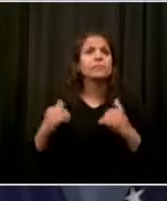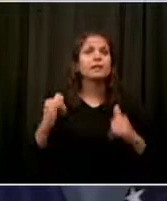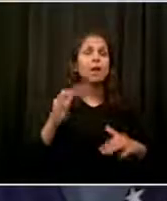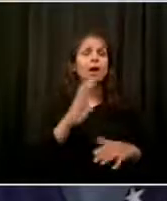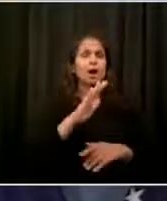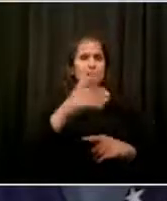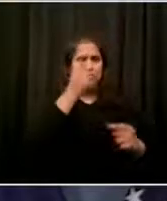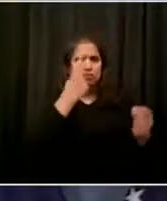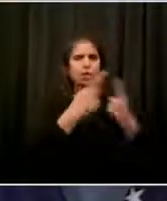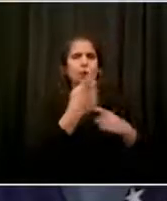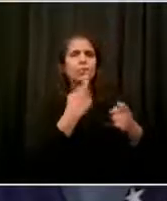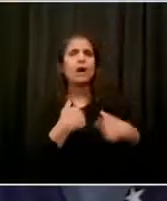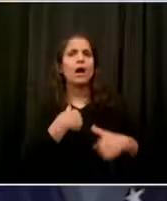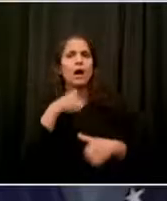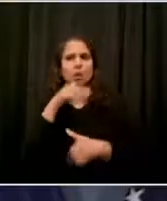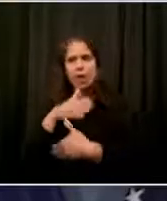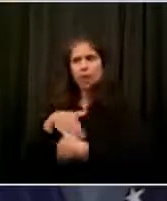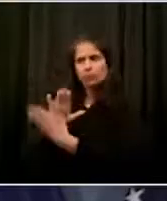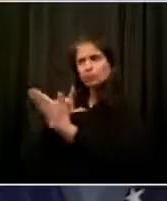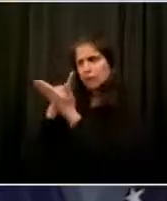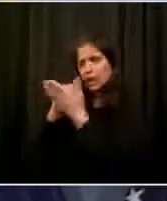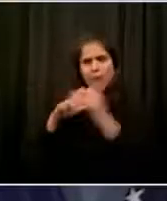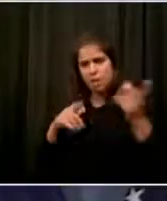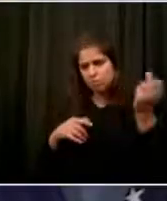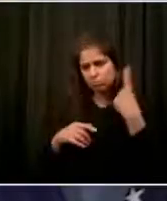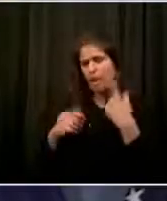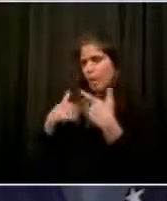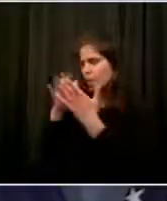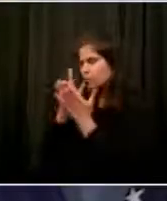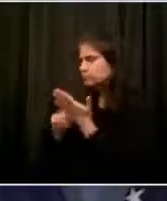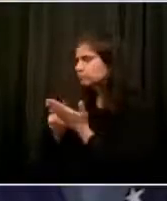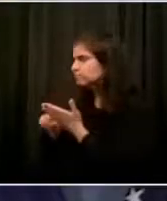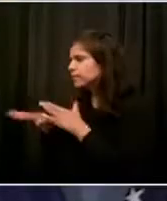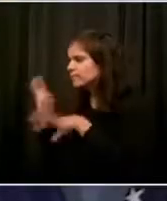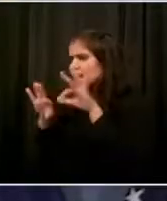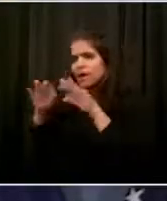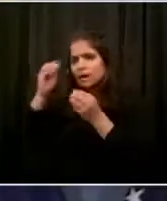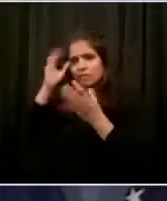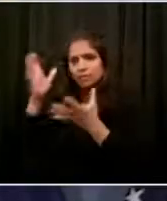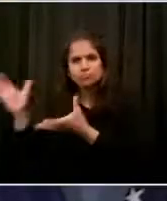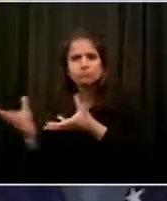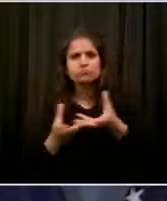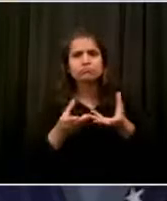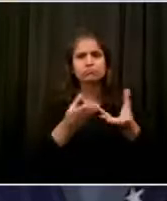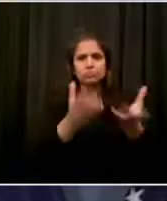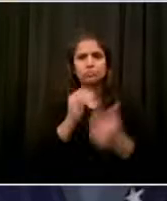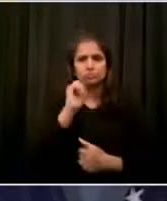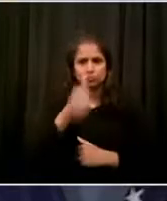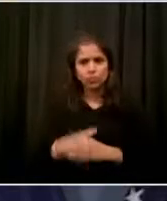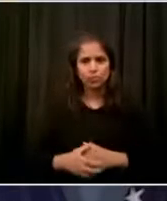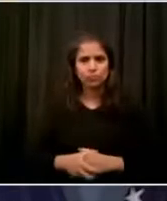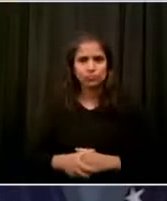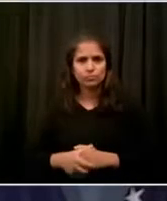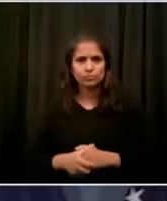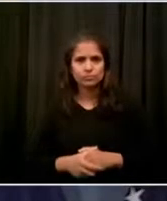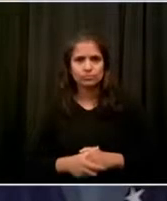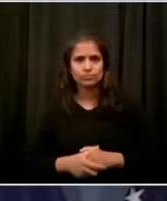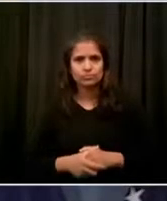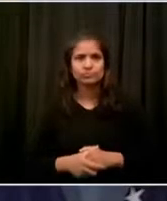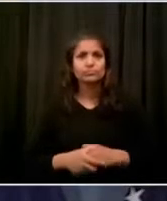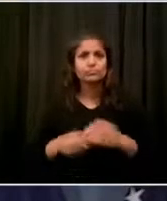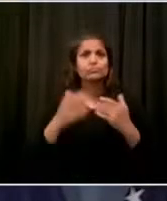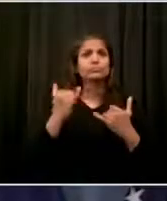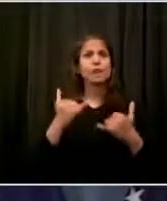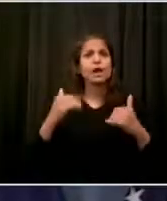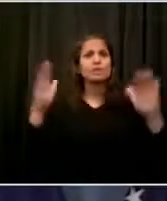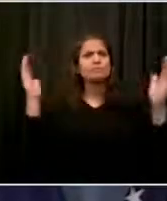well taken. You can also hear my point that job one is where you have a confirmed positive because you know